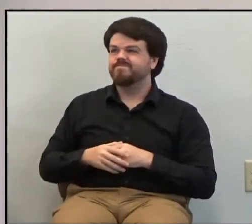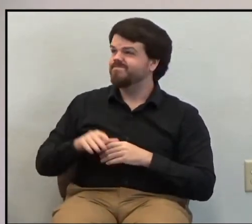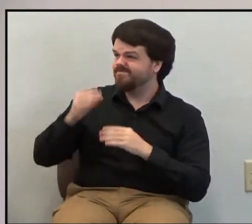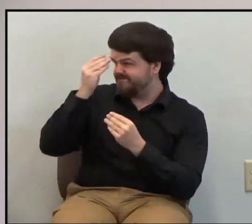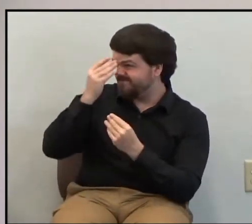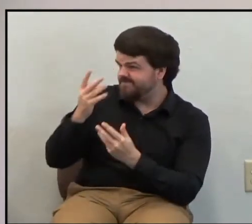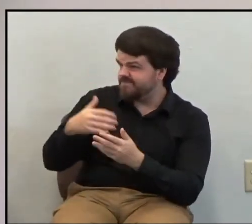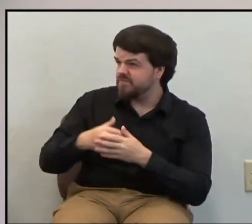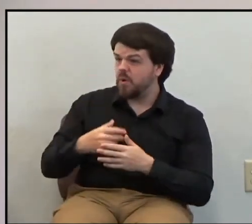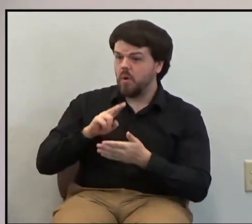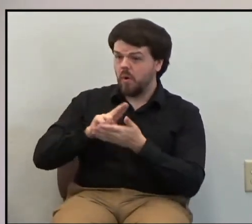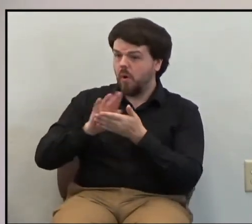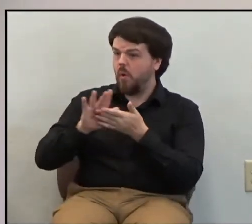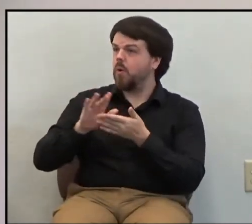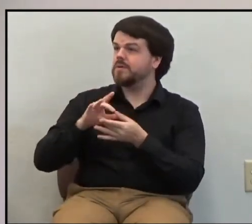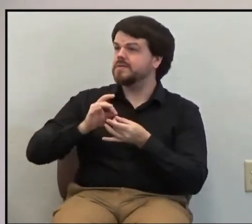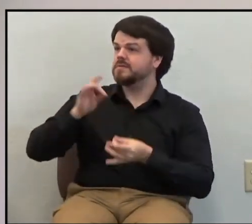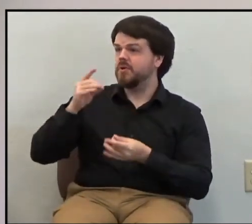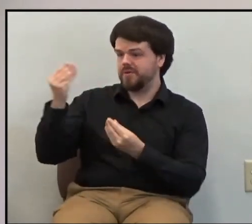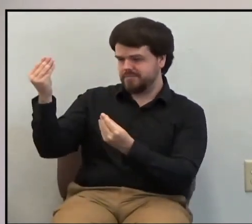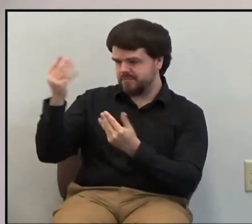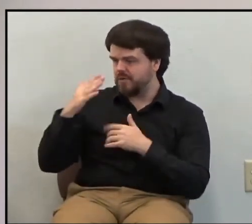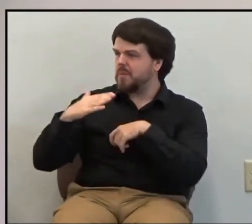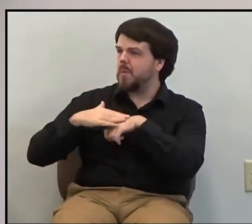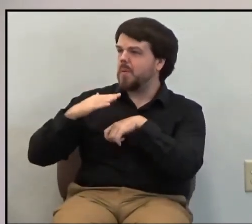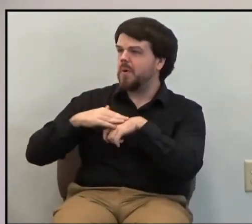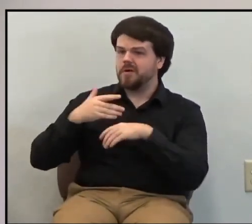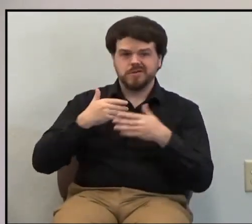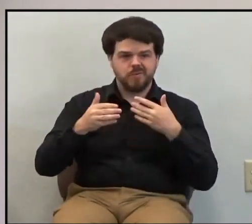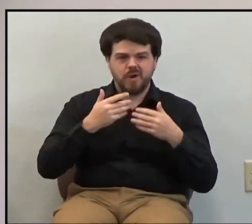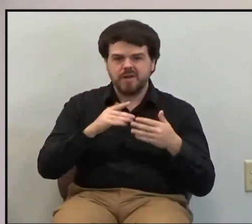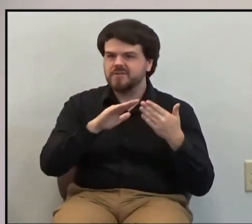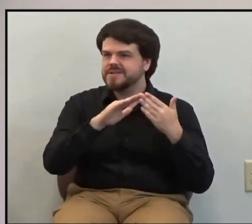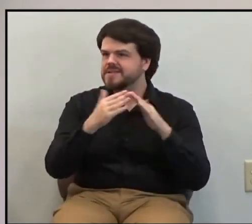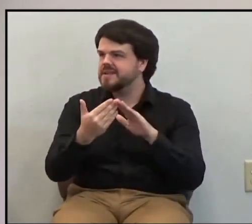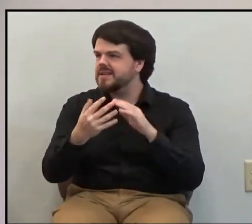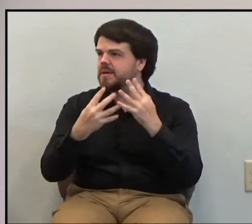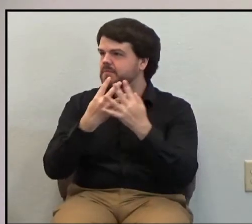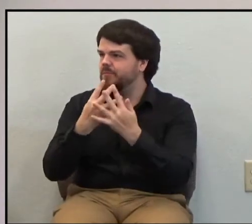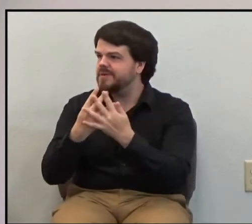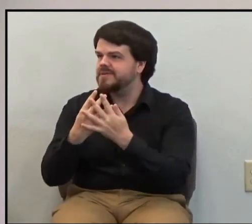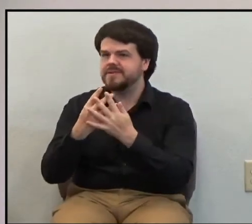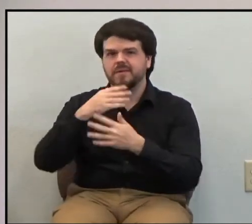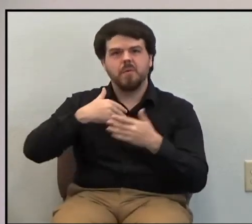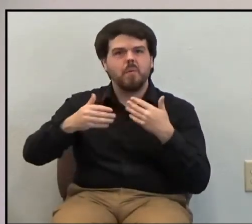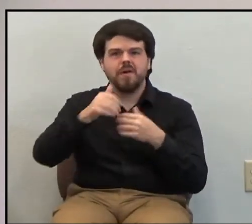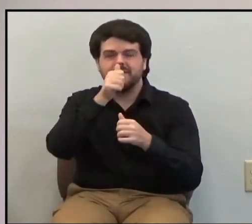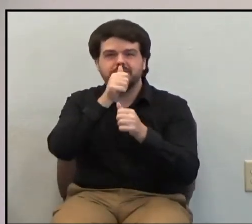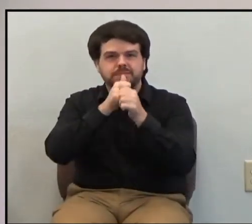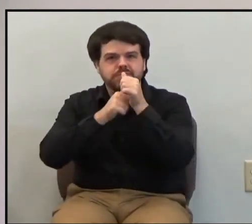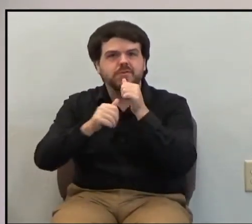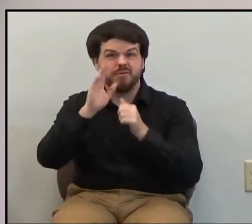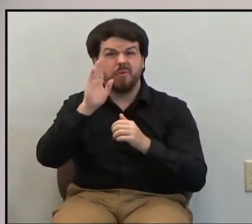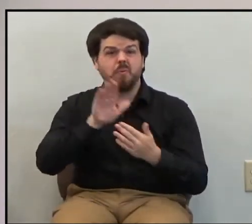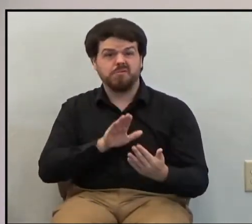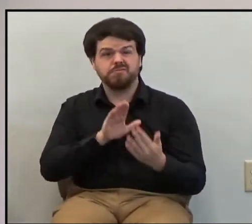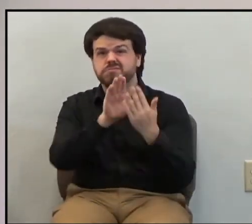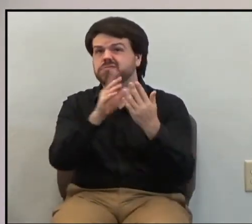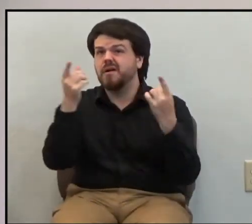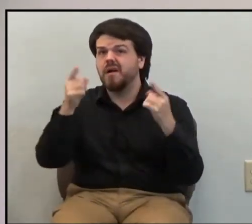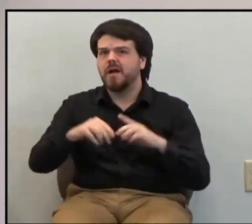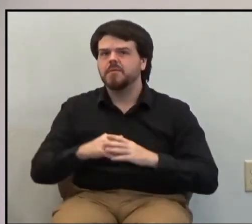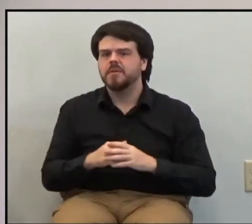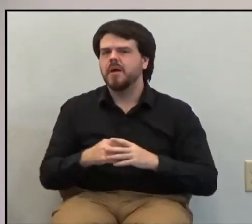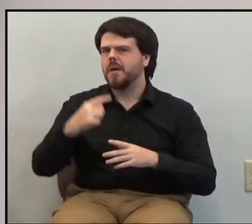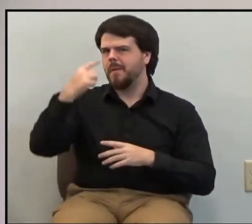Holy Spirit warns me that in every city prison and hardship are facing me. However, I consider my